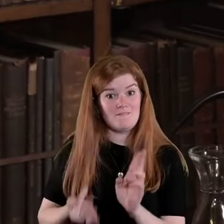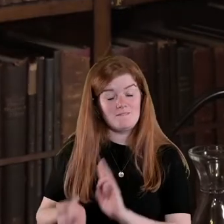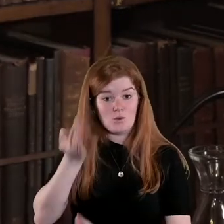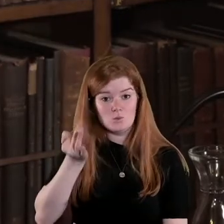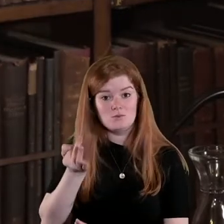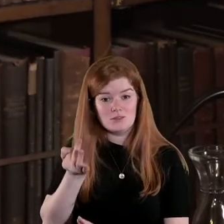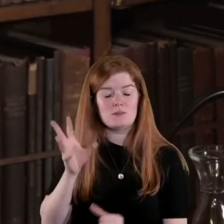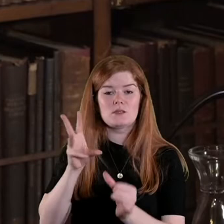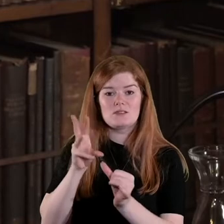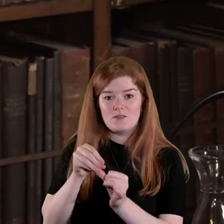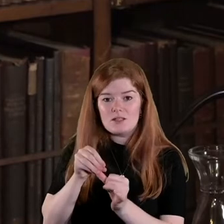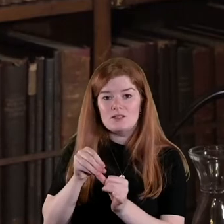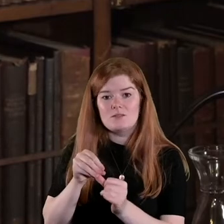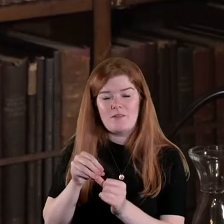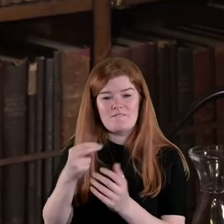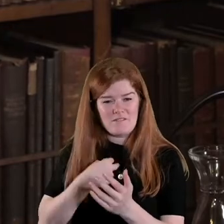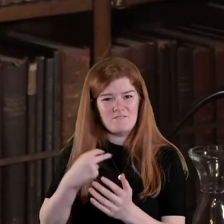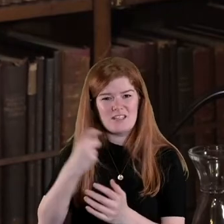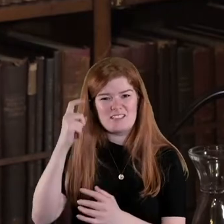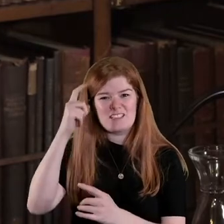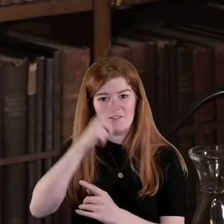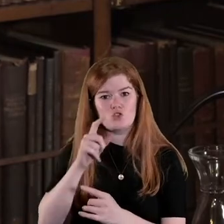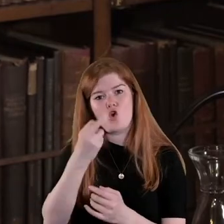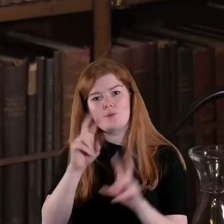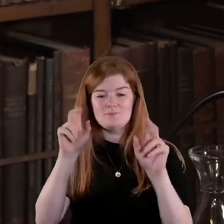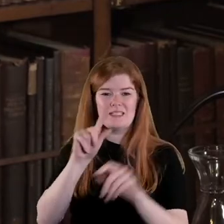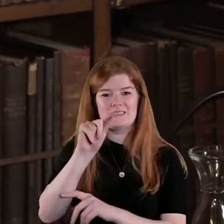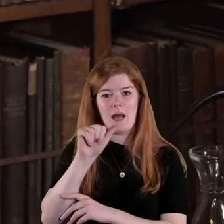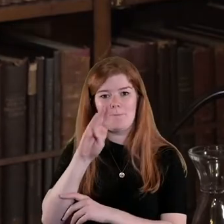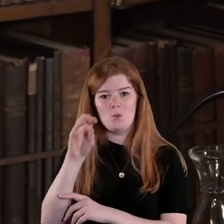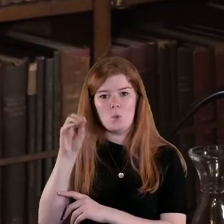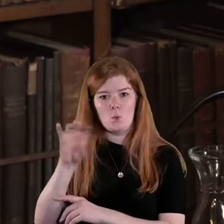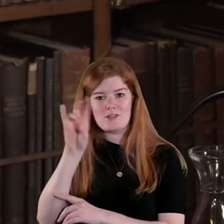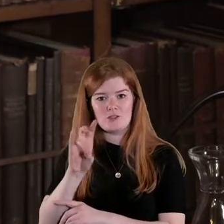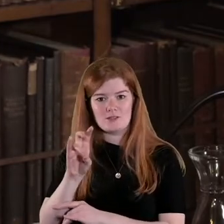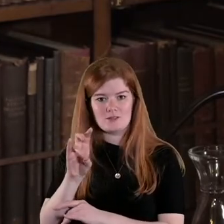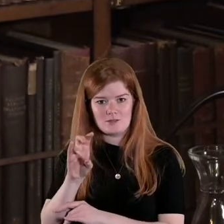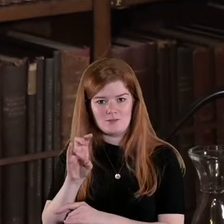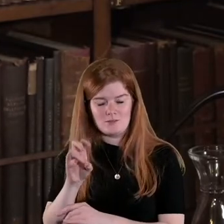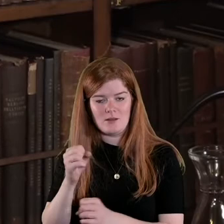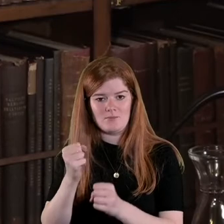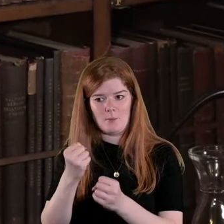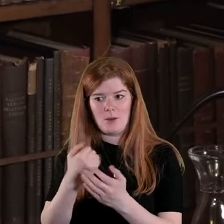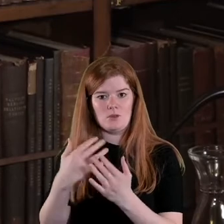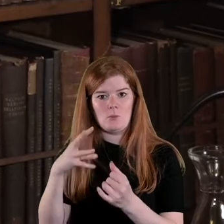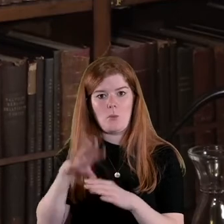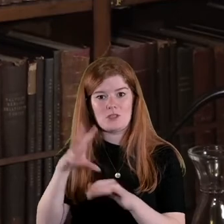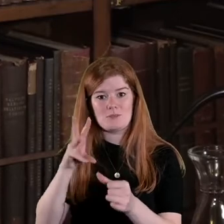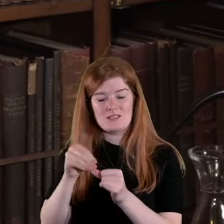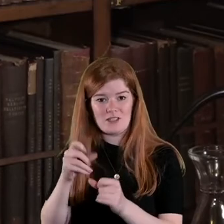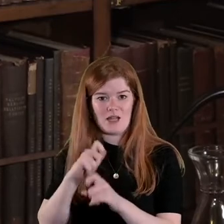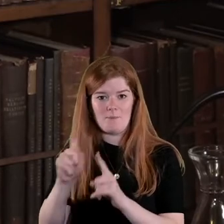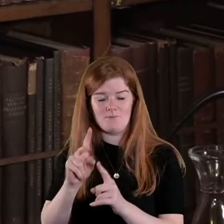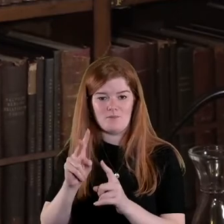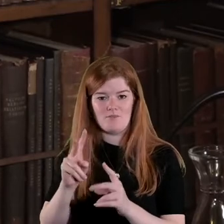fore particularly very difficult or taboo questions around more transgressive forms of violence such as sexual